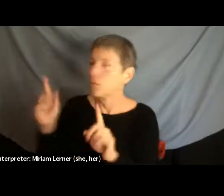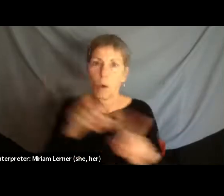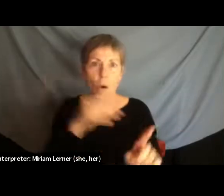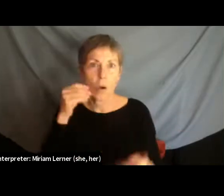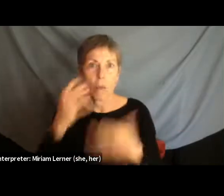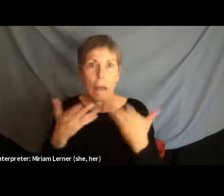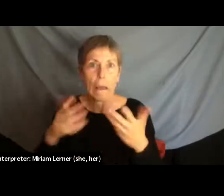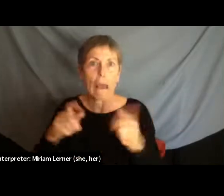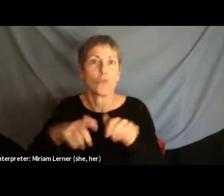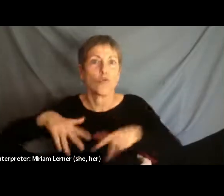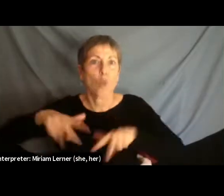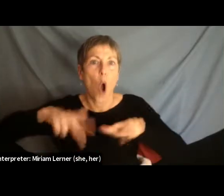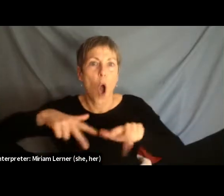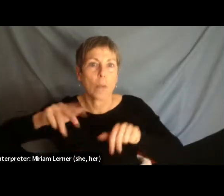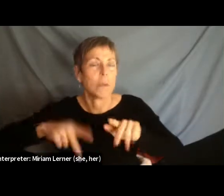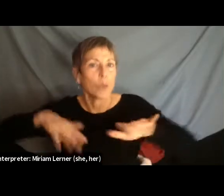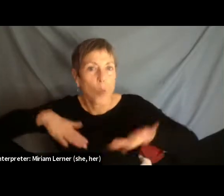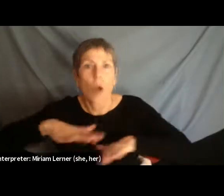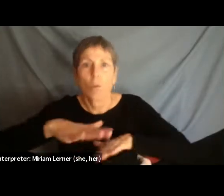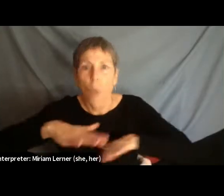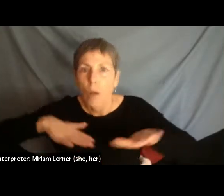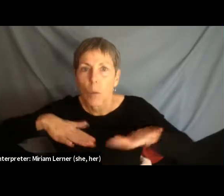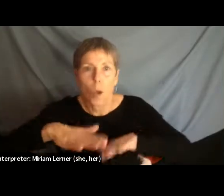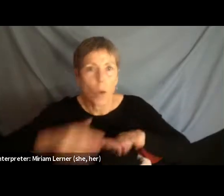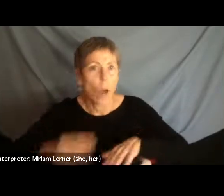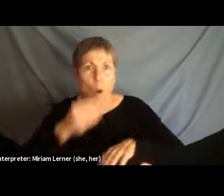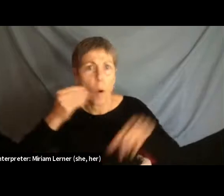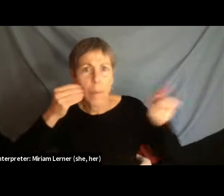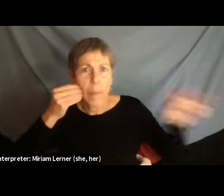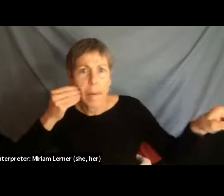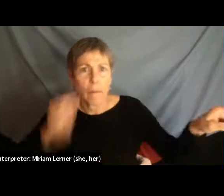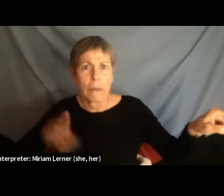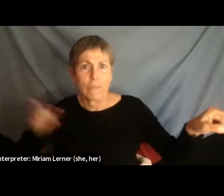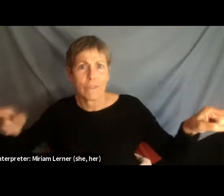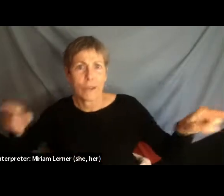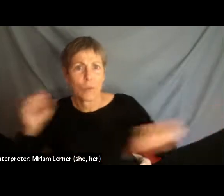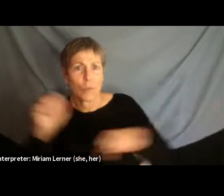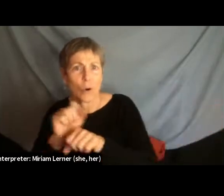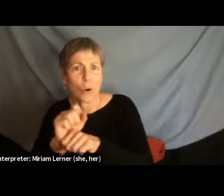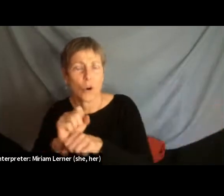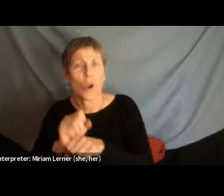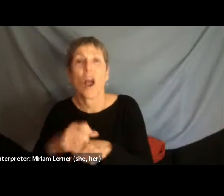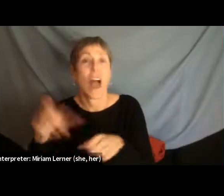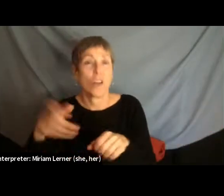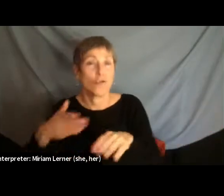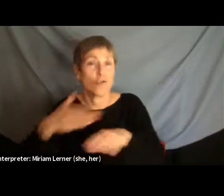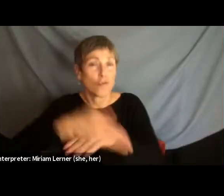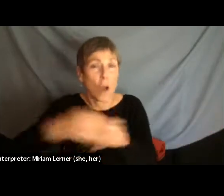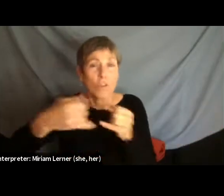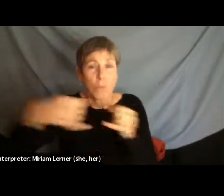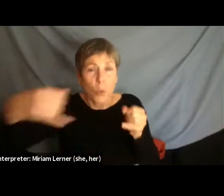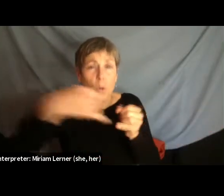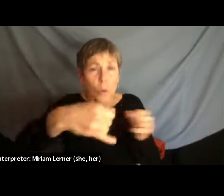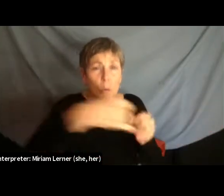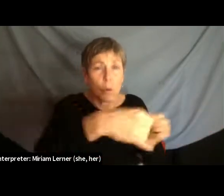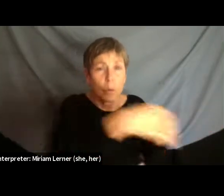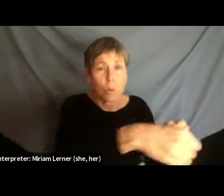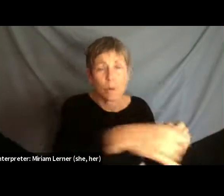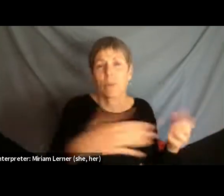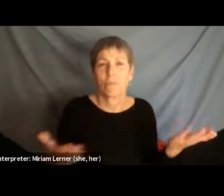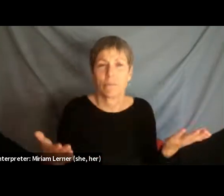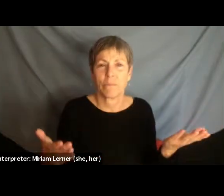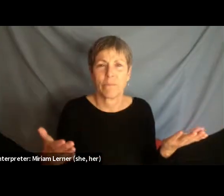foot had to cross state boundaries. And the migrants in the Bengal Delta region were also among these